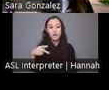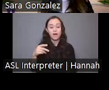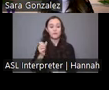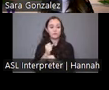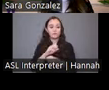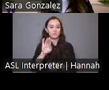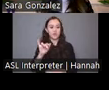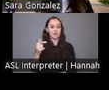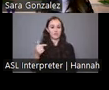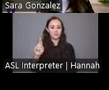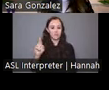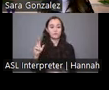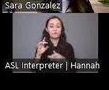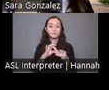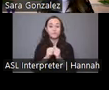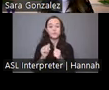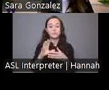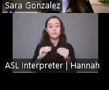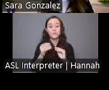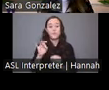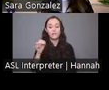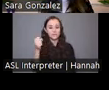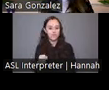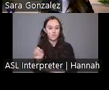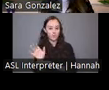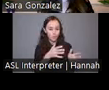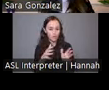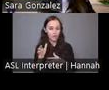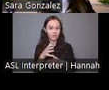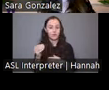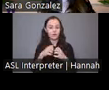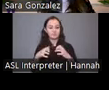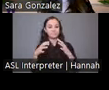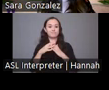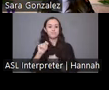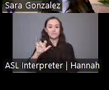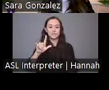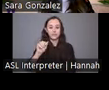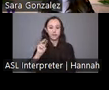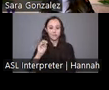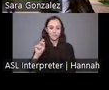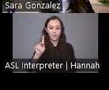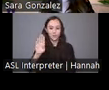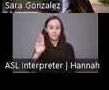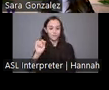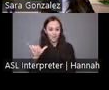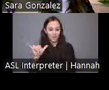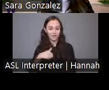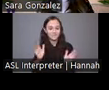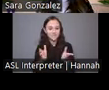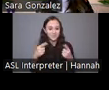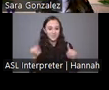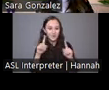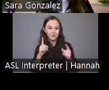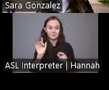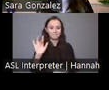It's associated with the story of South Wind and the formation of Tillamook Bay. I really encourage folks to check it out. It's really wonderful and